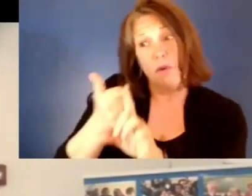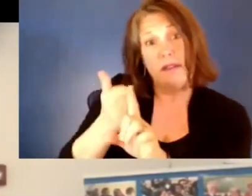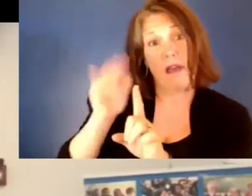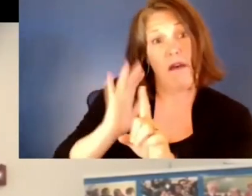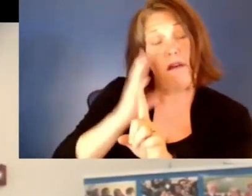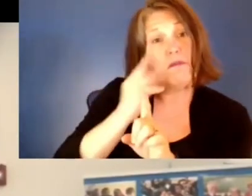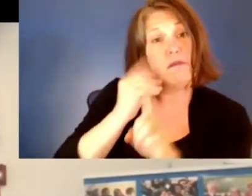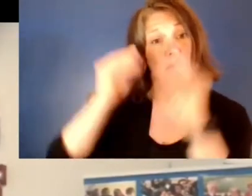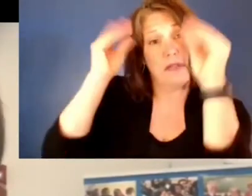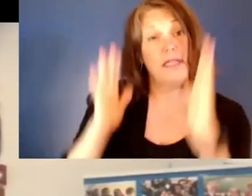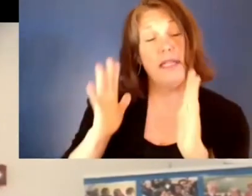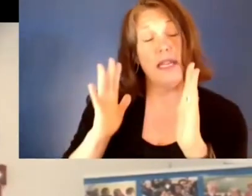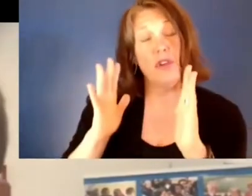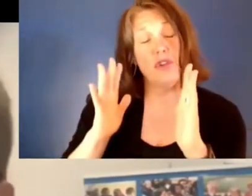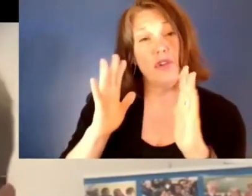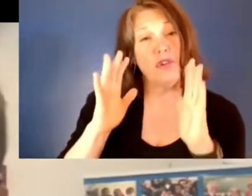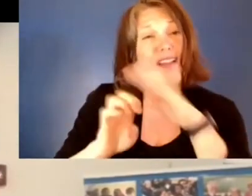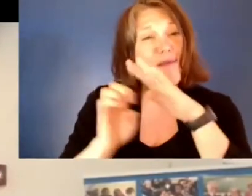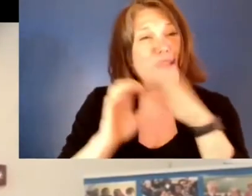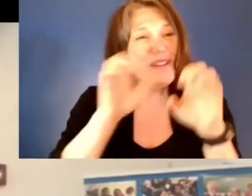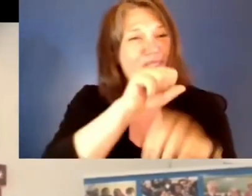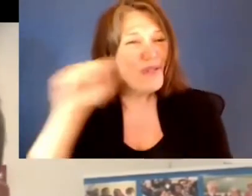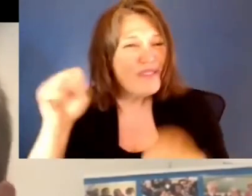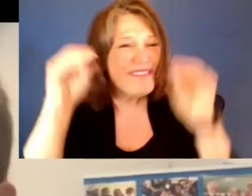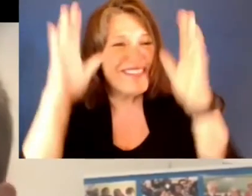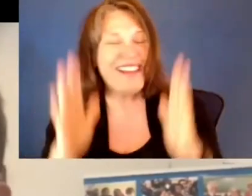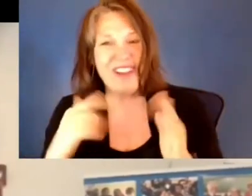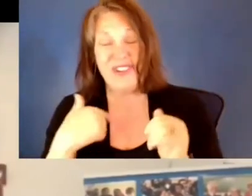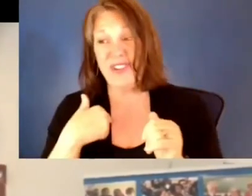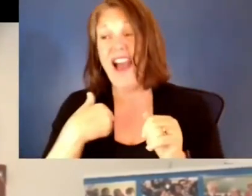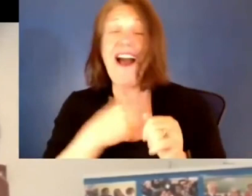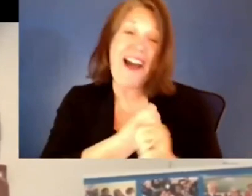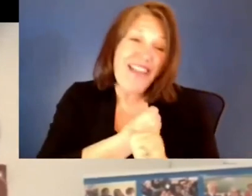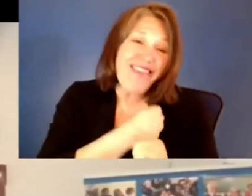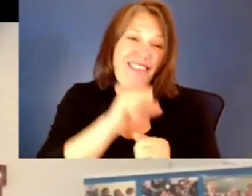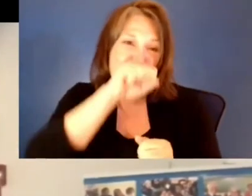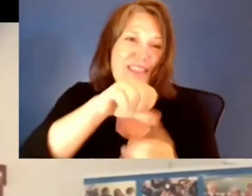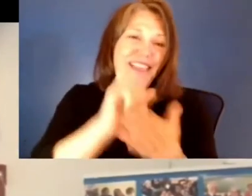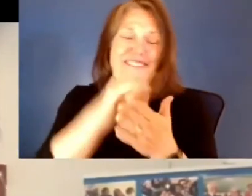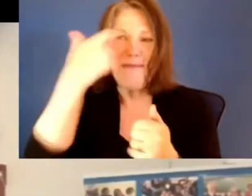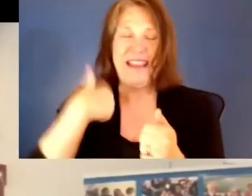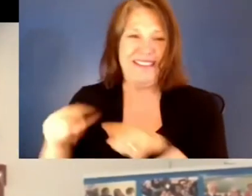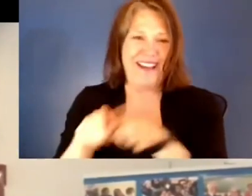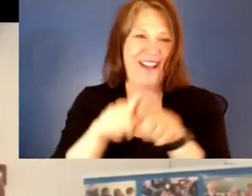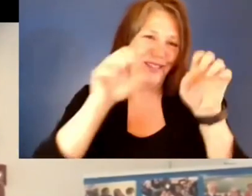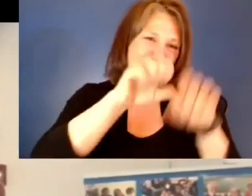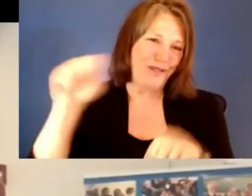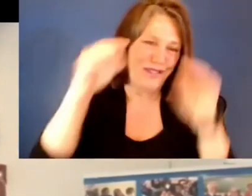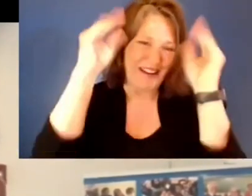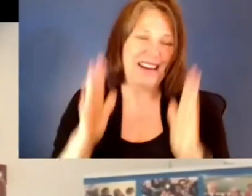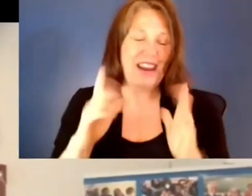studies. I love that because I trained to be a social studies teacher. And Governor Walz also was for over two decades,